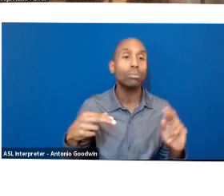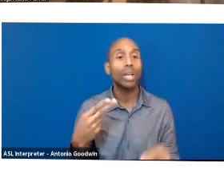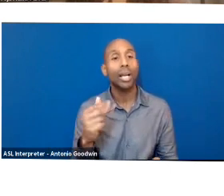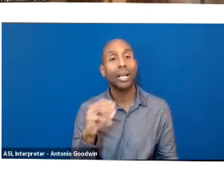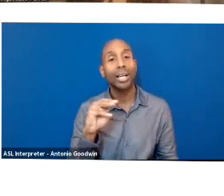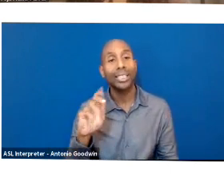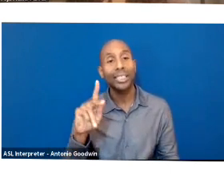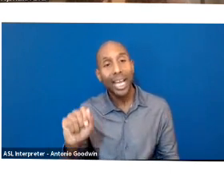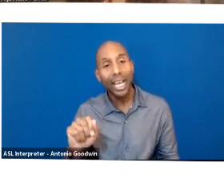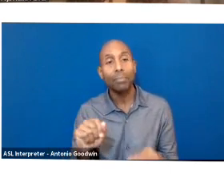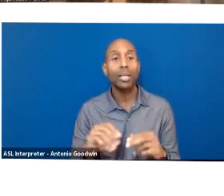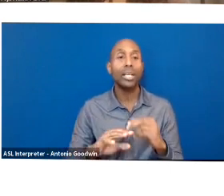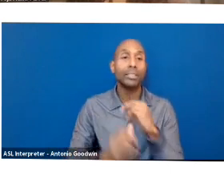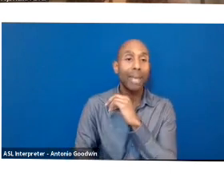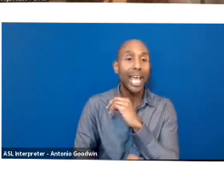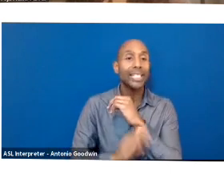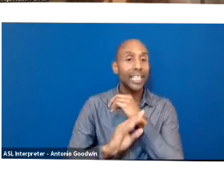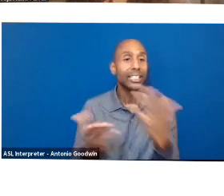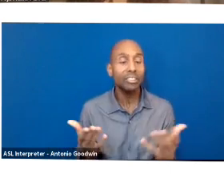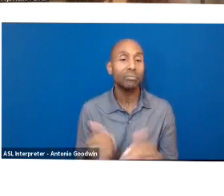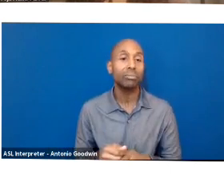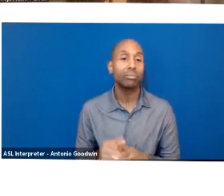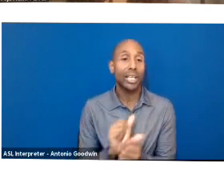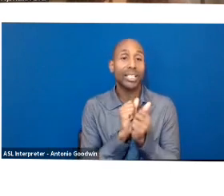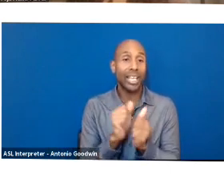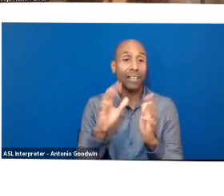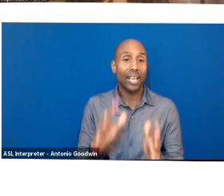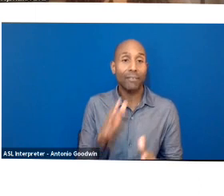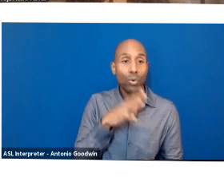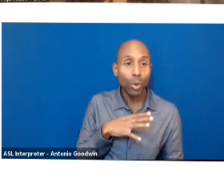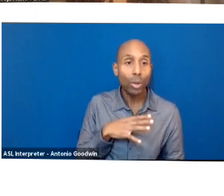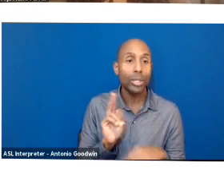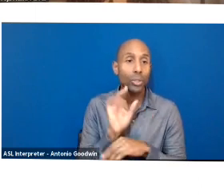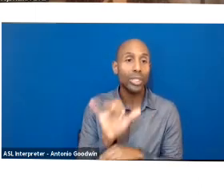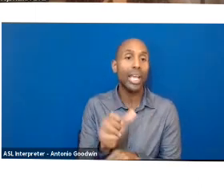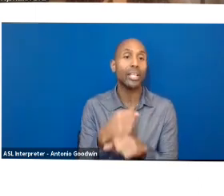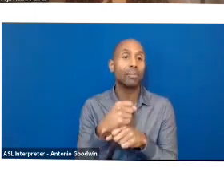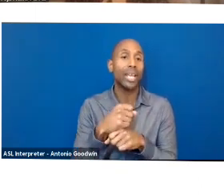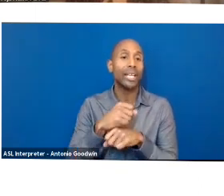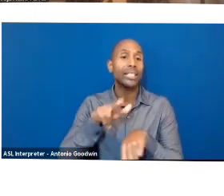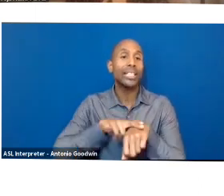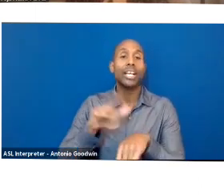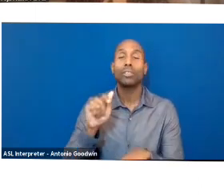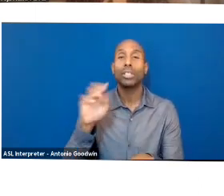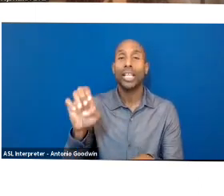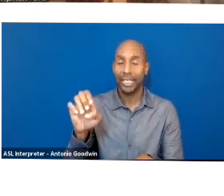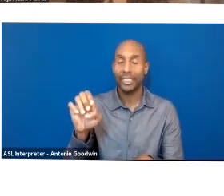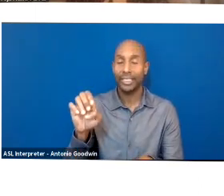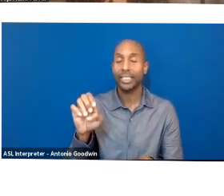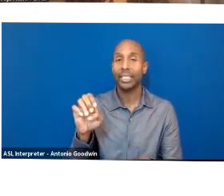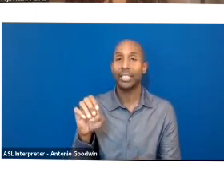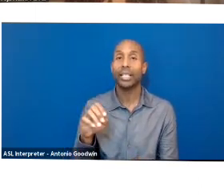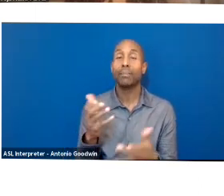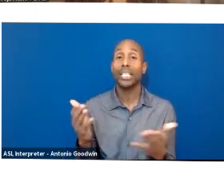So in addition to the knowledge passed on from Indigenous Arawaks and Tainos in the Caribbean, enslaved African women had